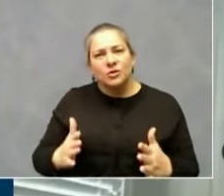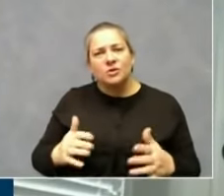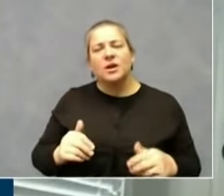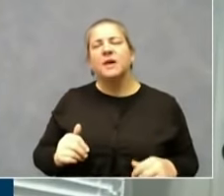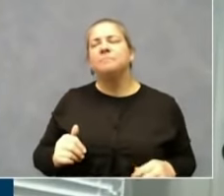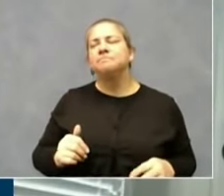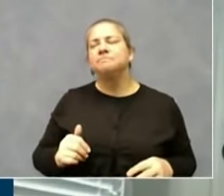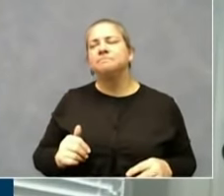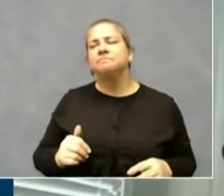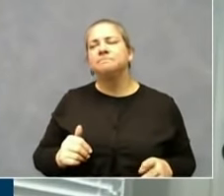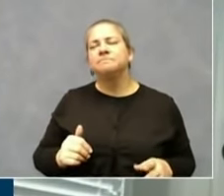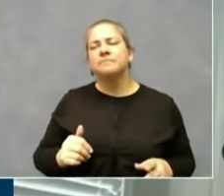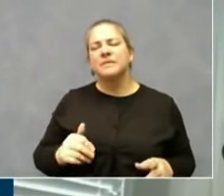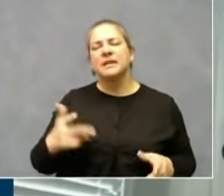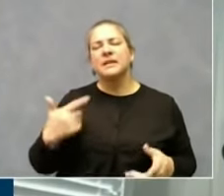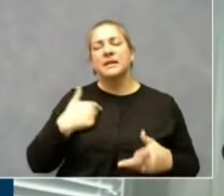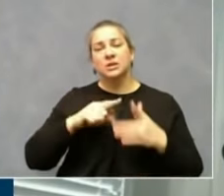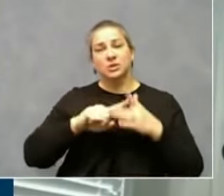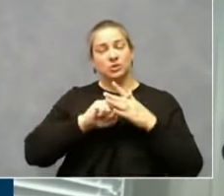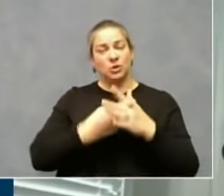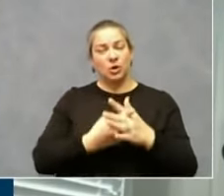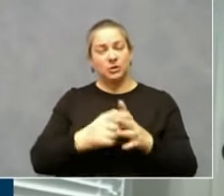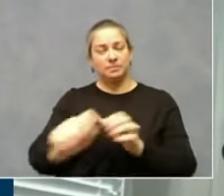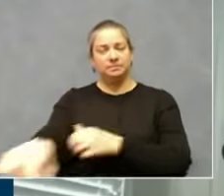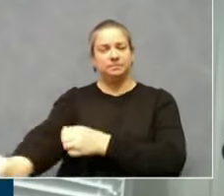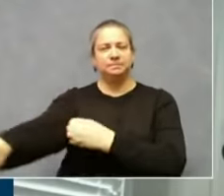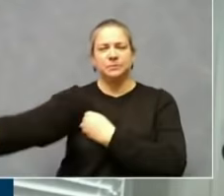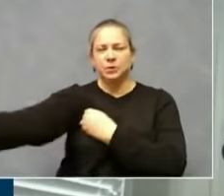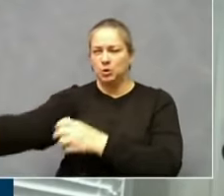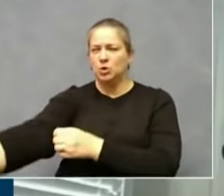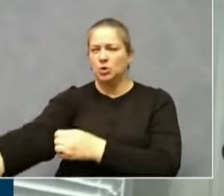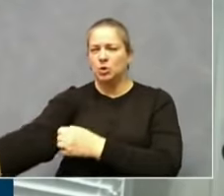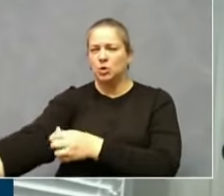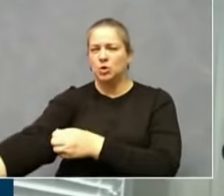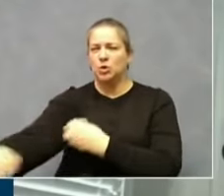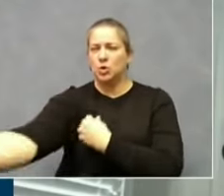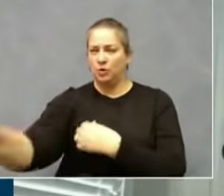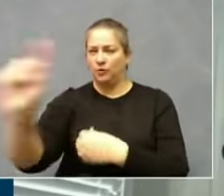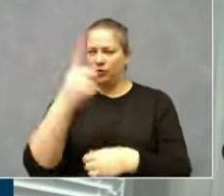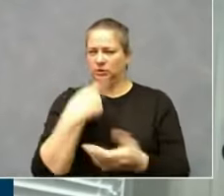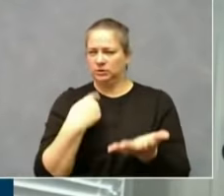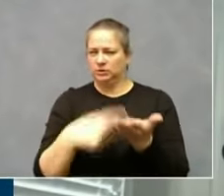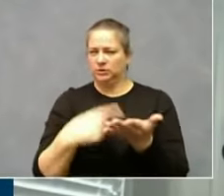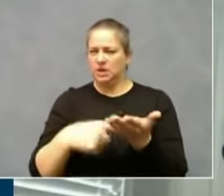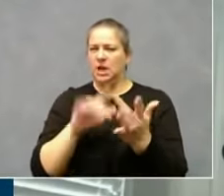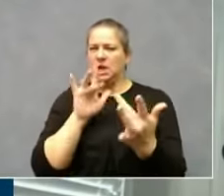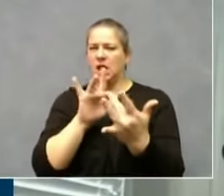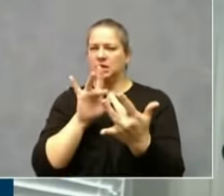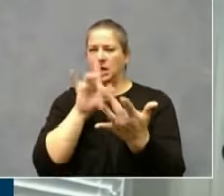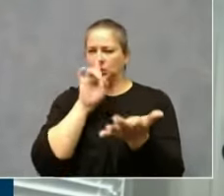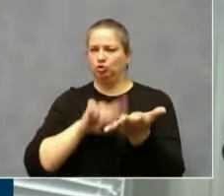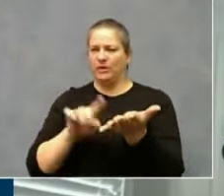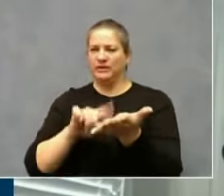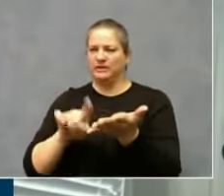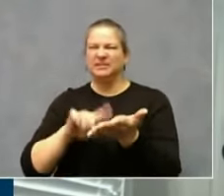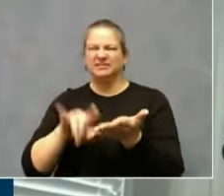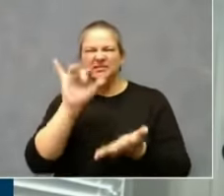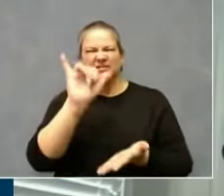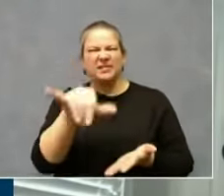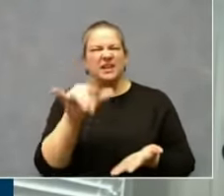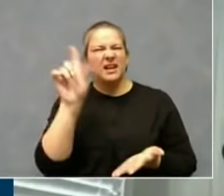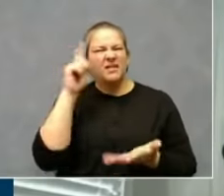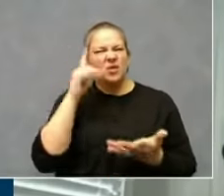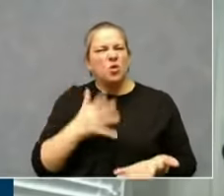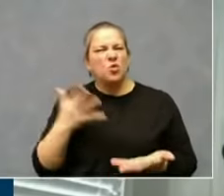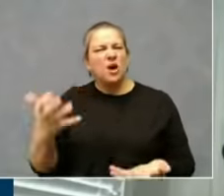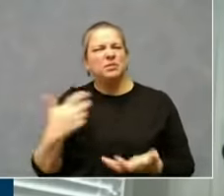I'm going to start out, if we can, let me first talk about contact tracing. The governor wanted me to make some comments about that to try to help explain that